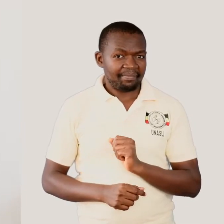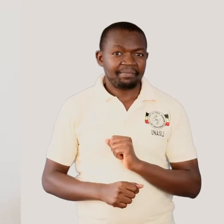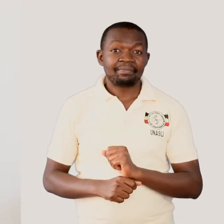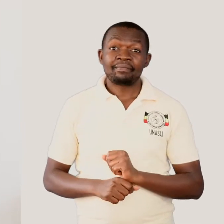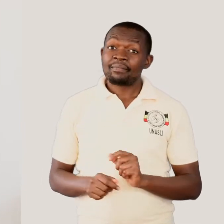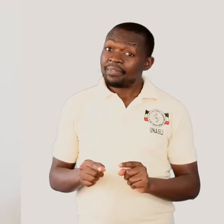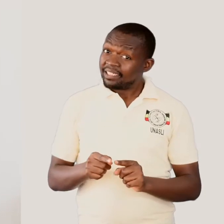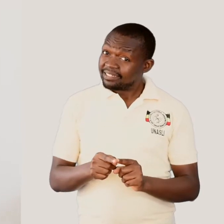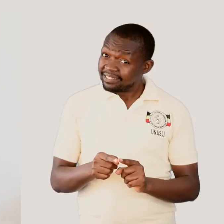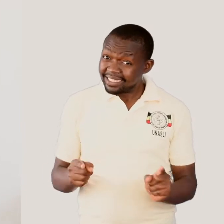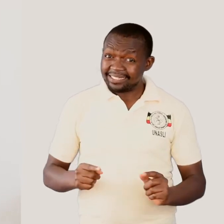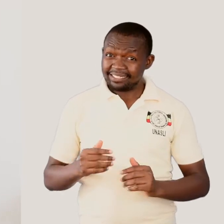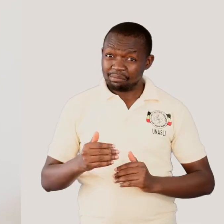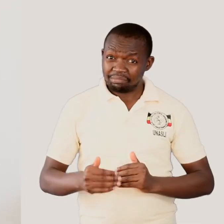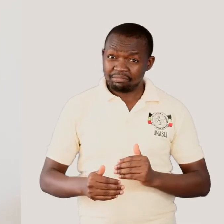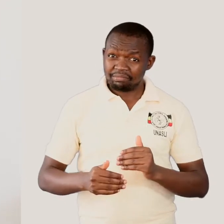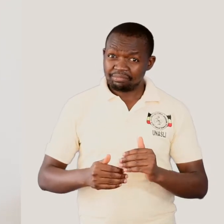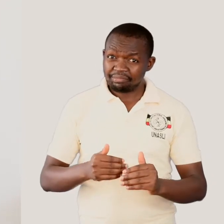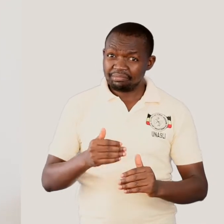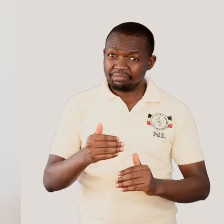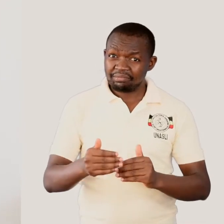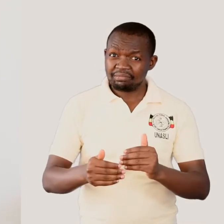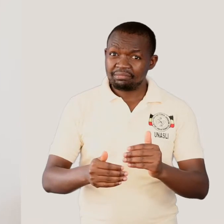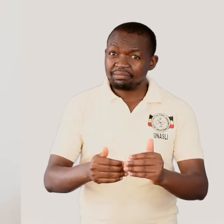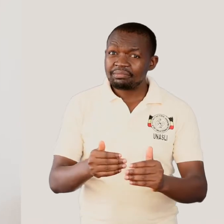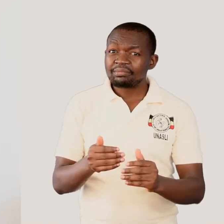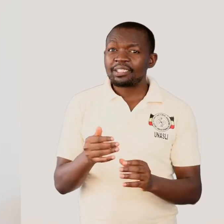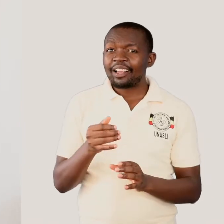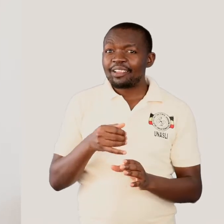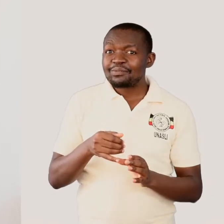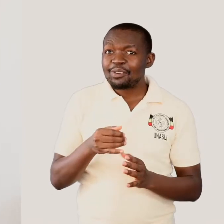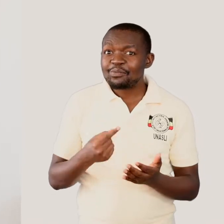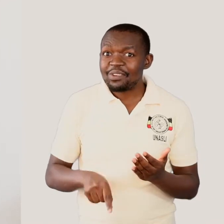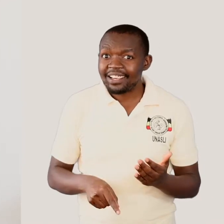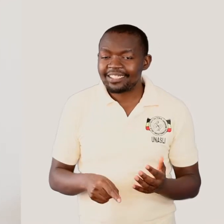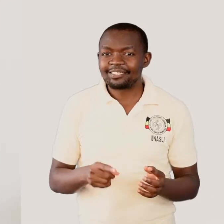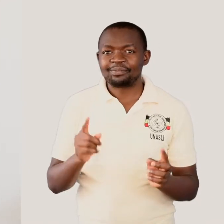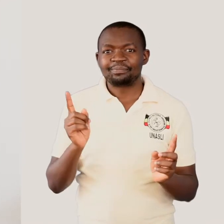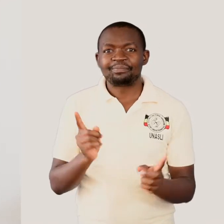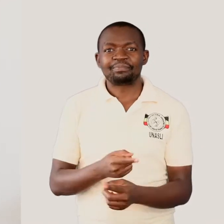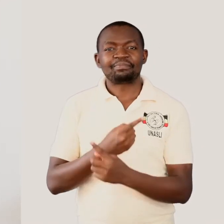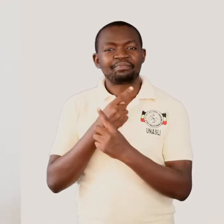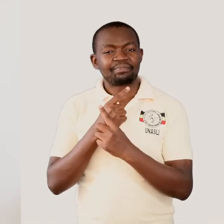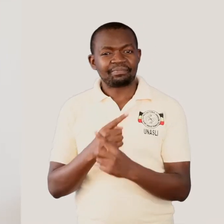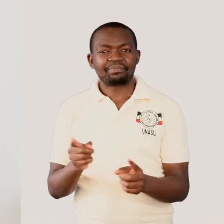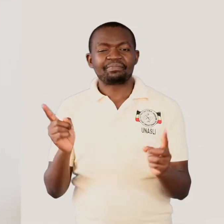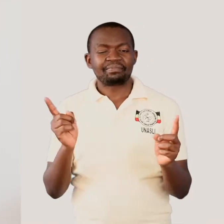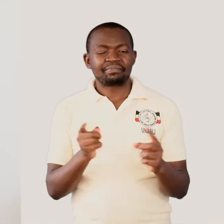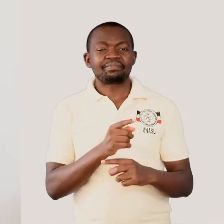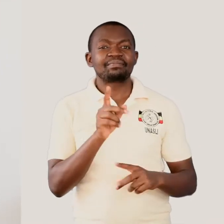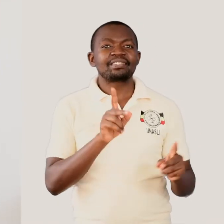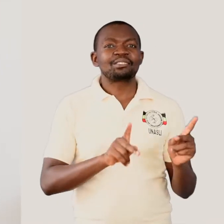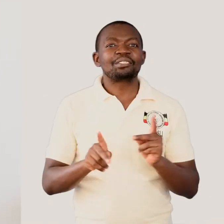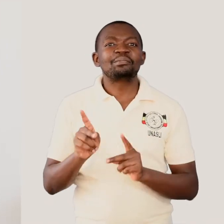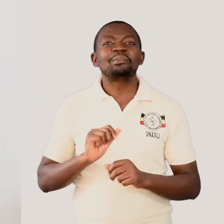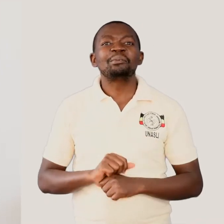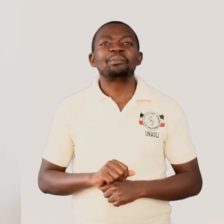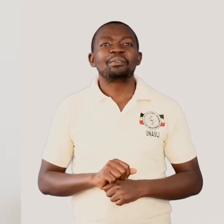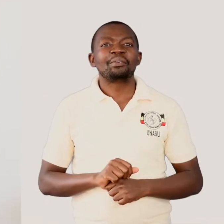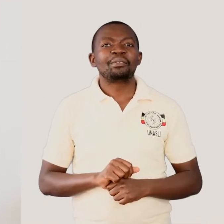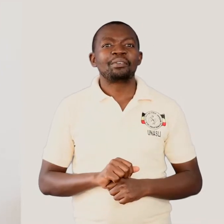These processes involve different people, whom we will